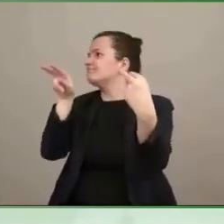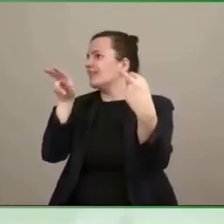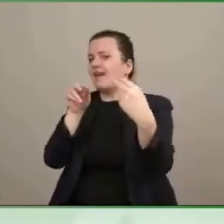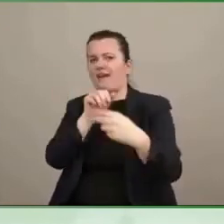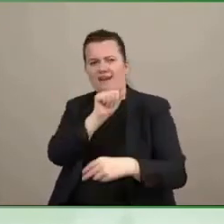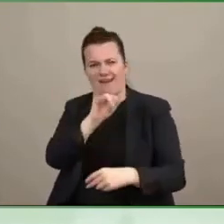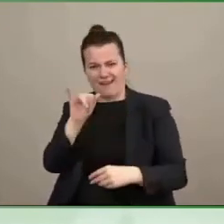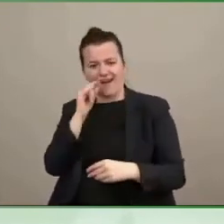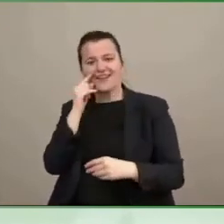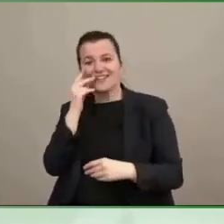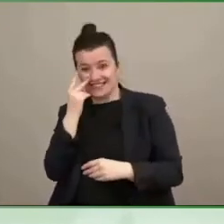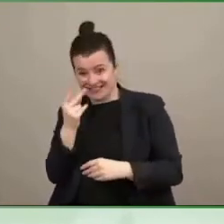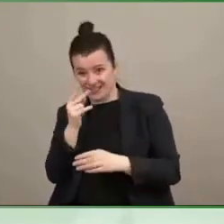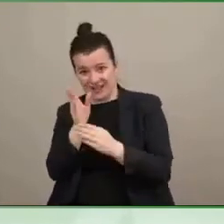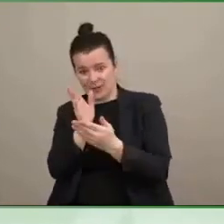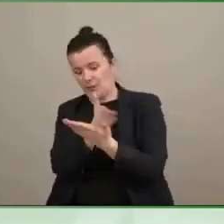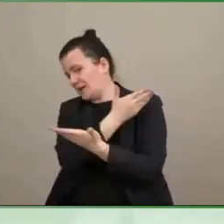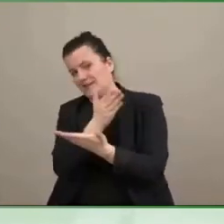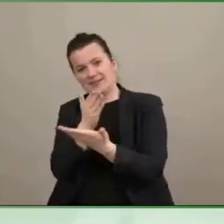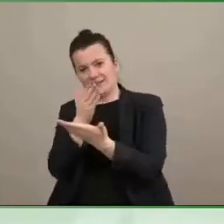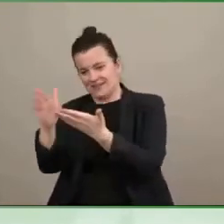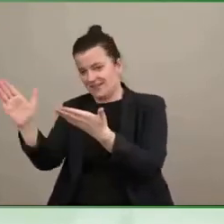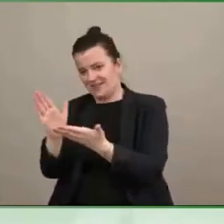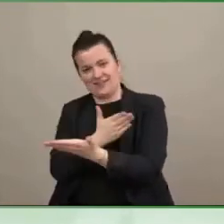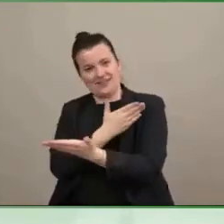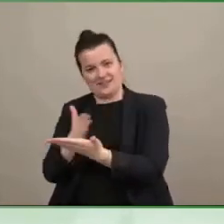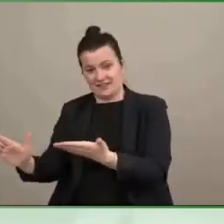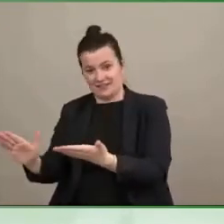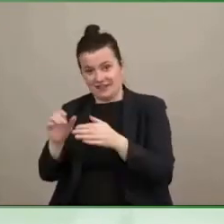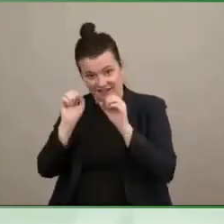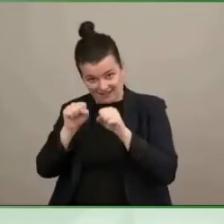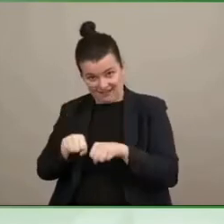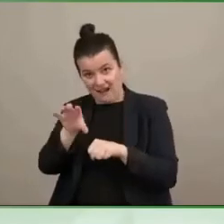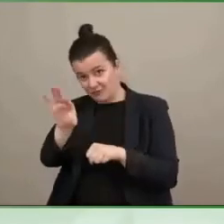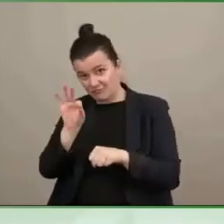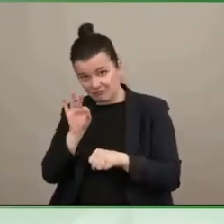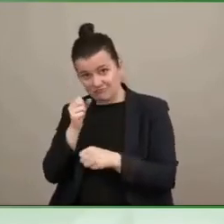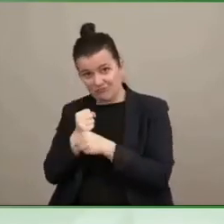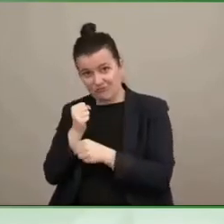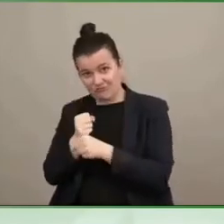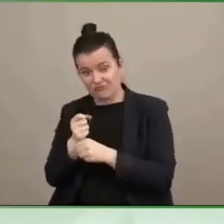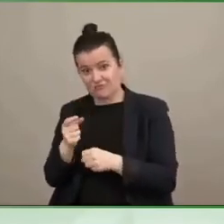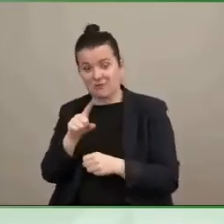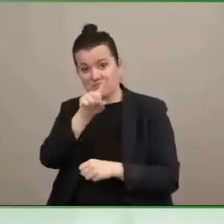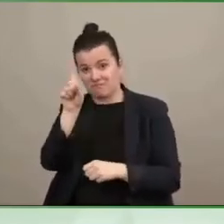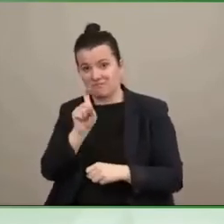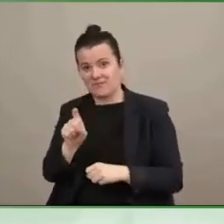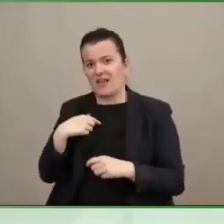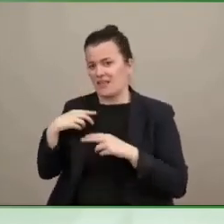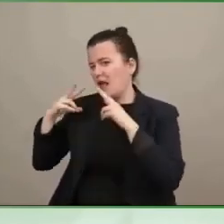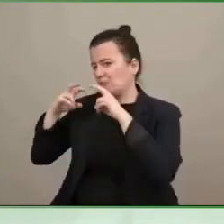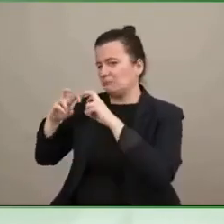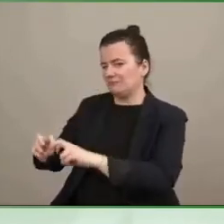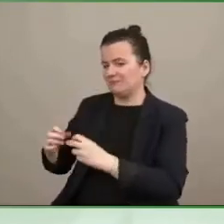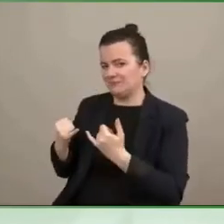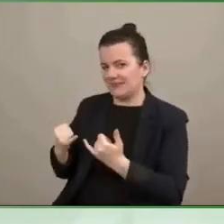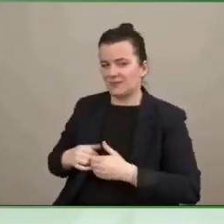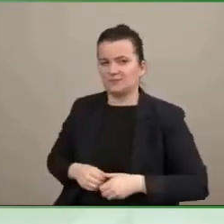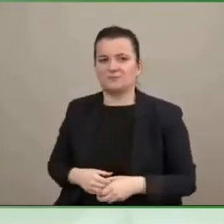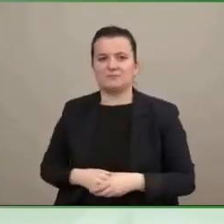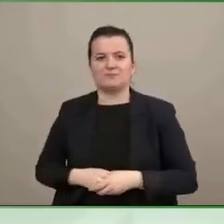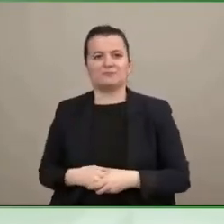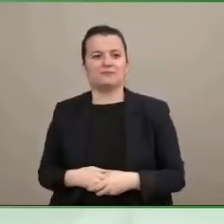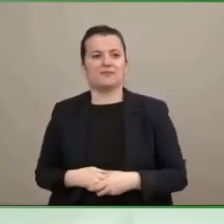their ability to be hired at a company? And this is, at least in the United States right now, is really